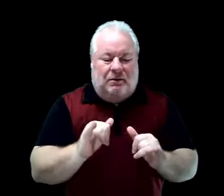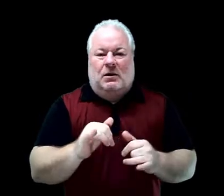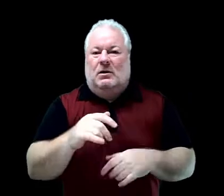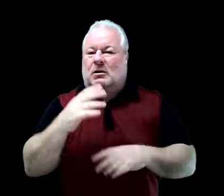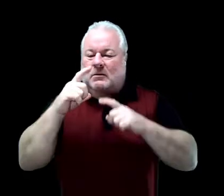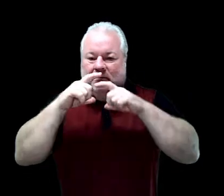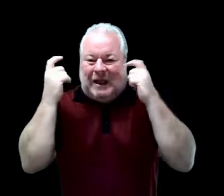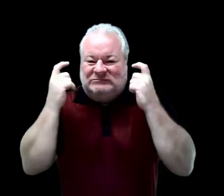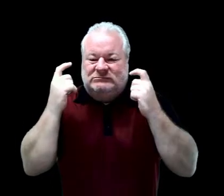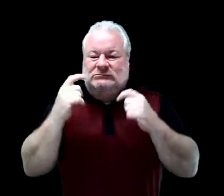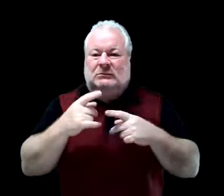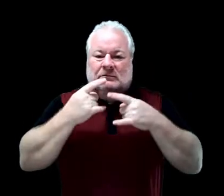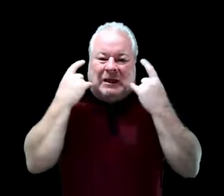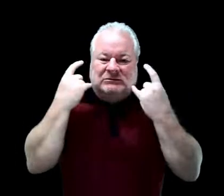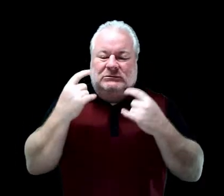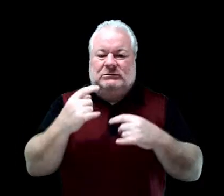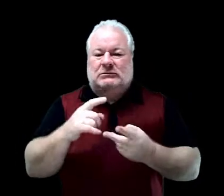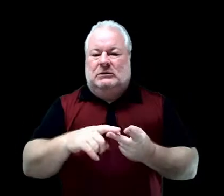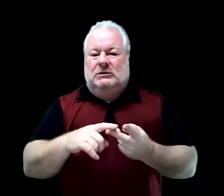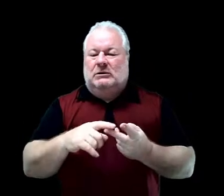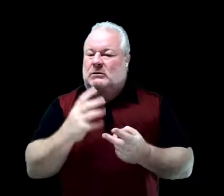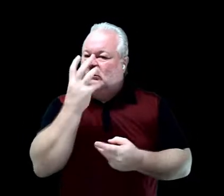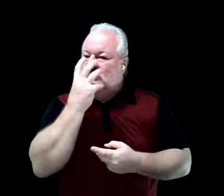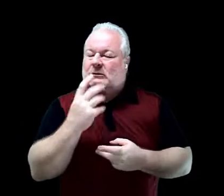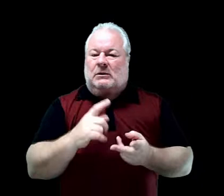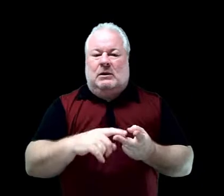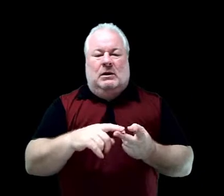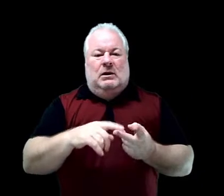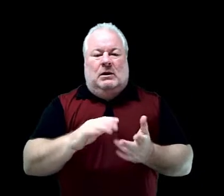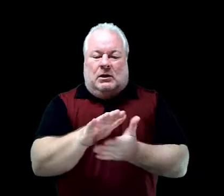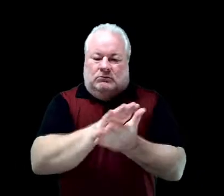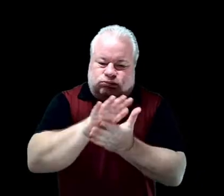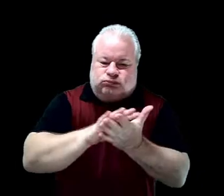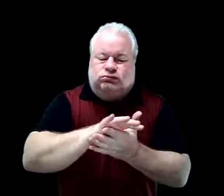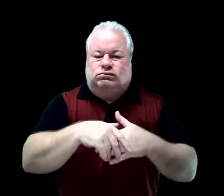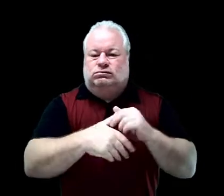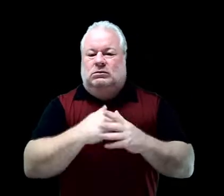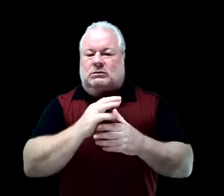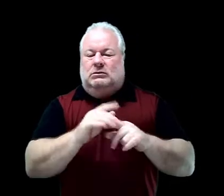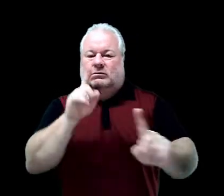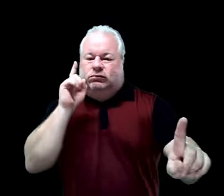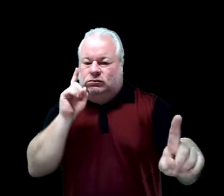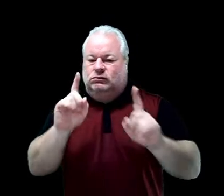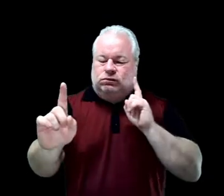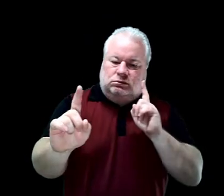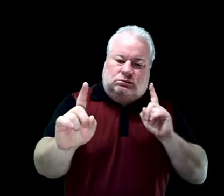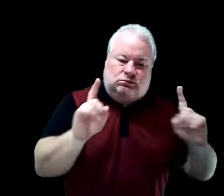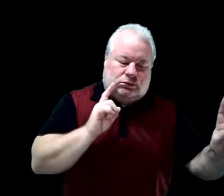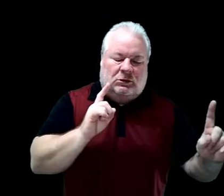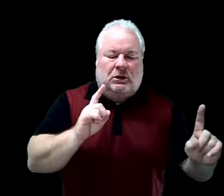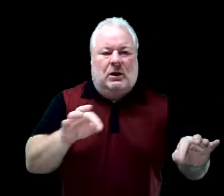day. We know that we must wear a mask whenever possible. If you are here